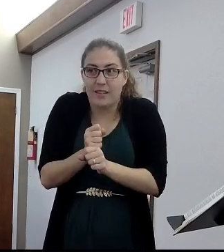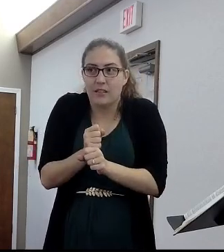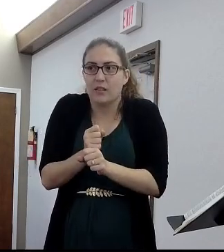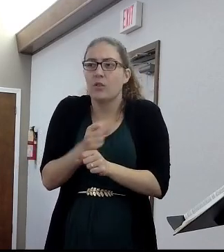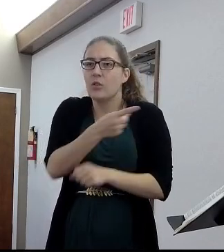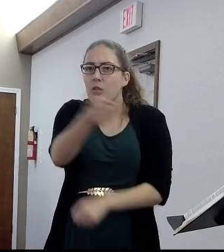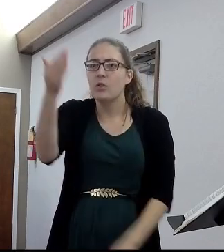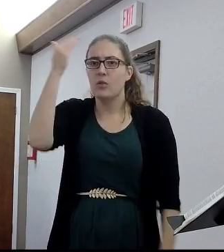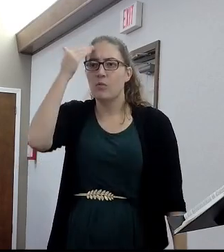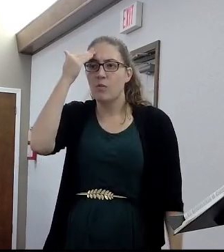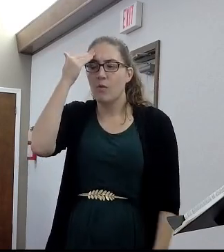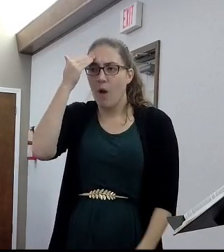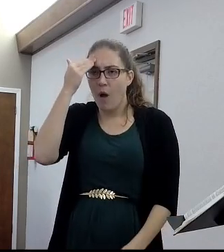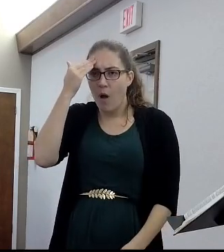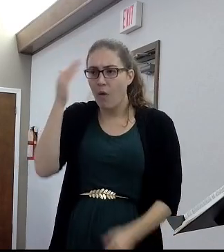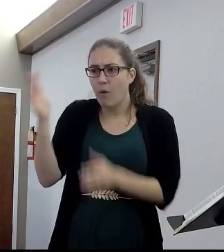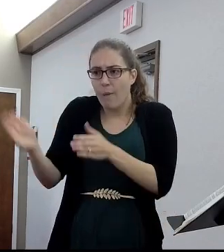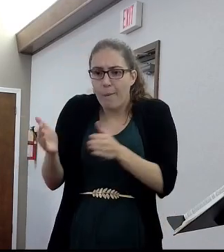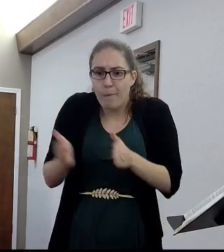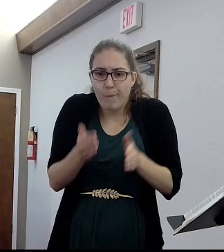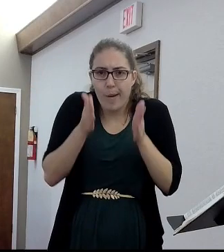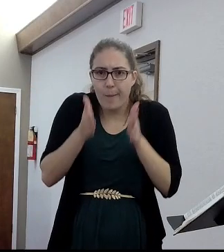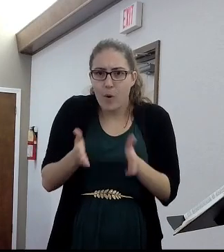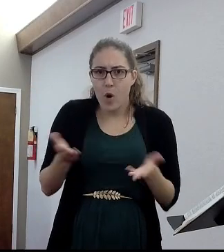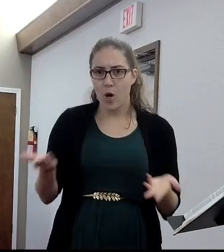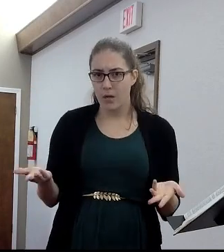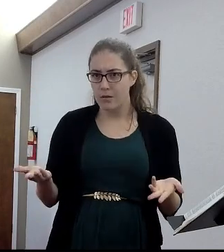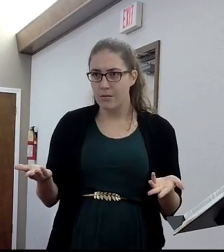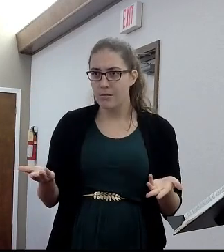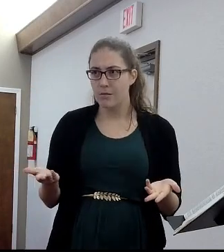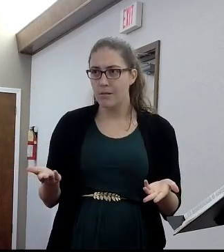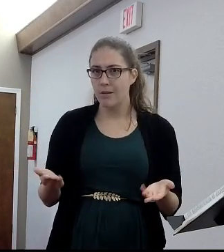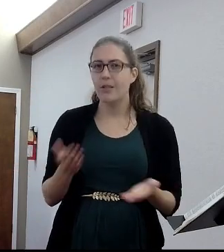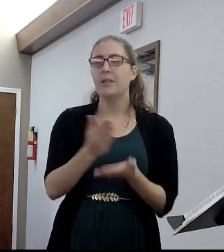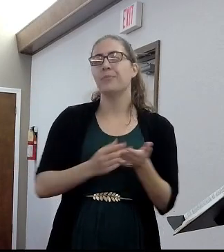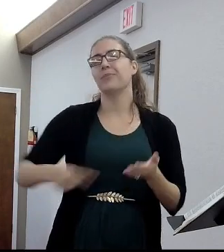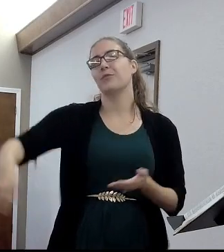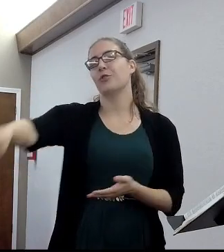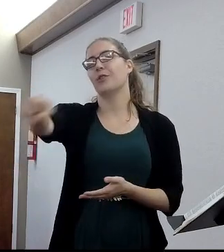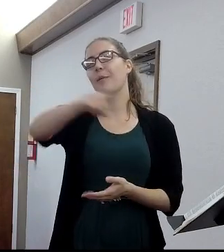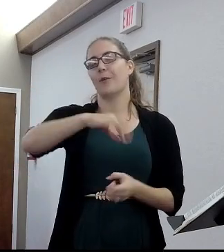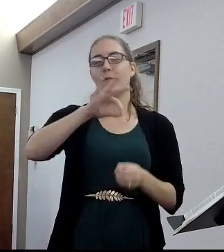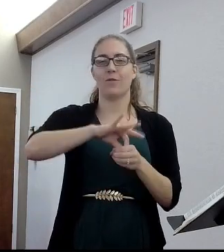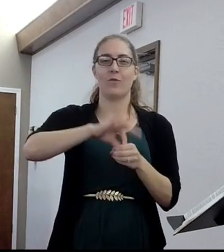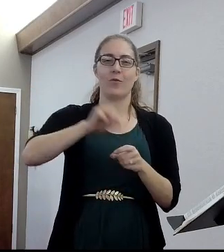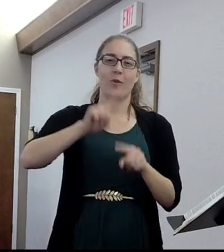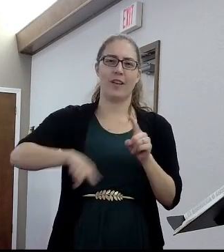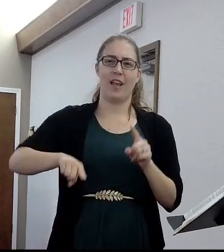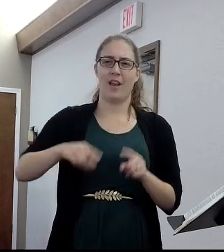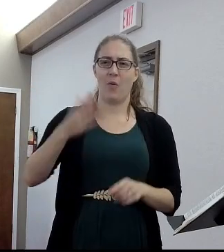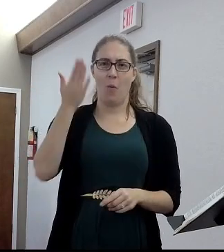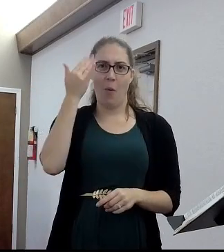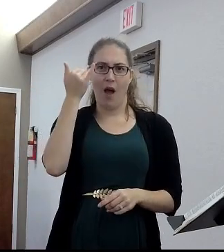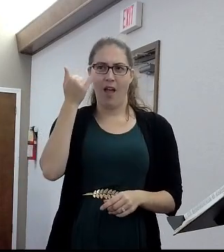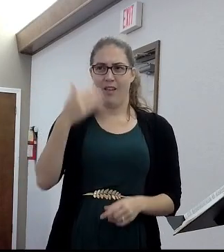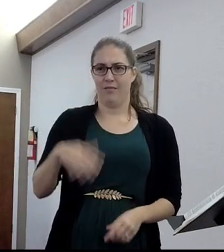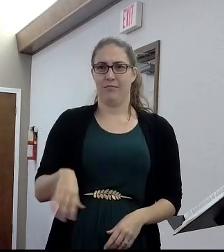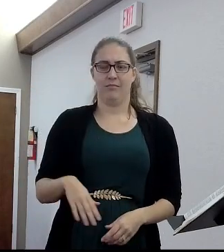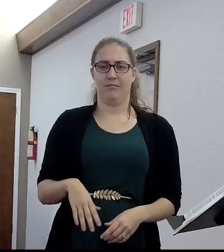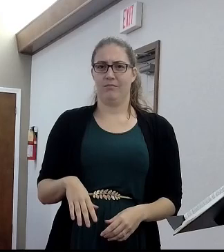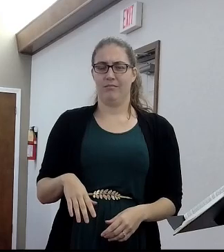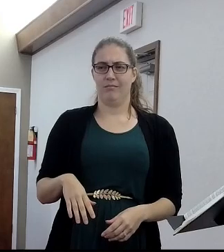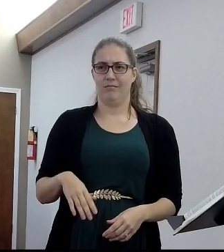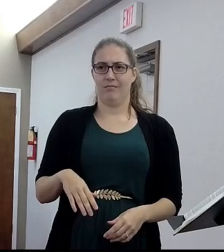Y'all don't know who preppers are? Okay. Okay. Some of the people in this room aren't going to be able to vote because they don't even know what I'm talking about. They're like, ooh, what? What's going on?